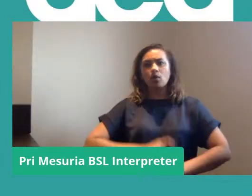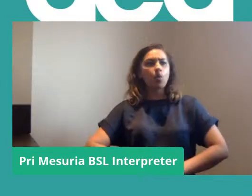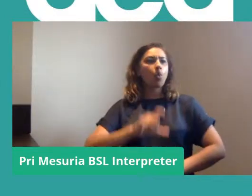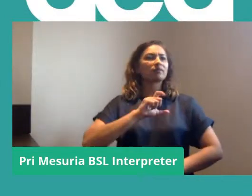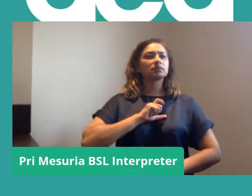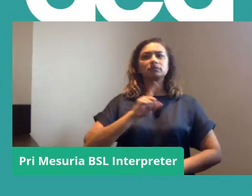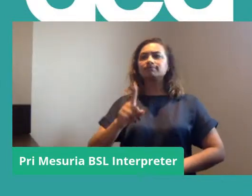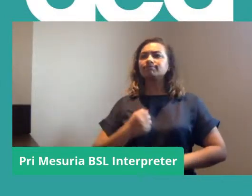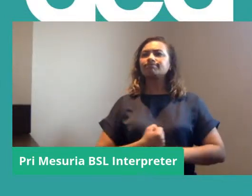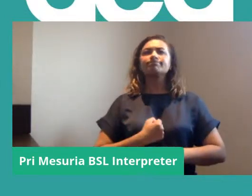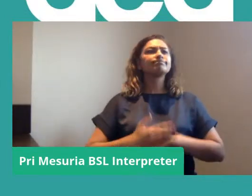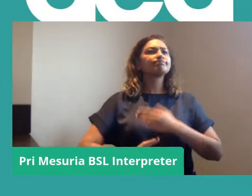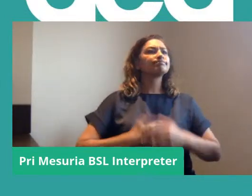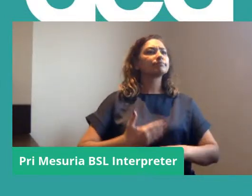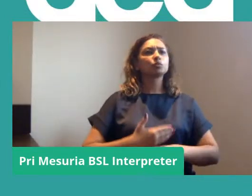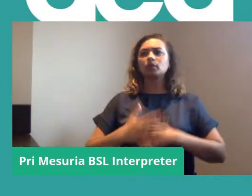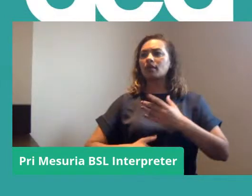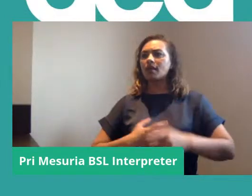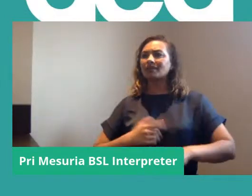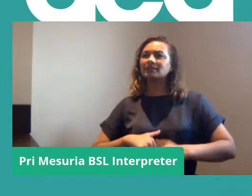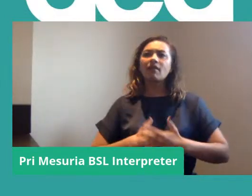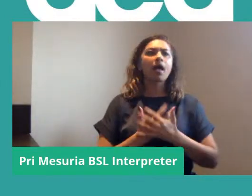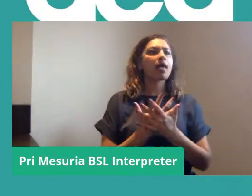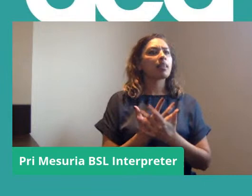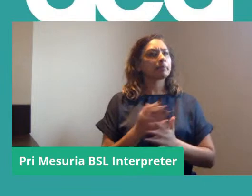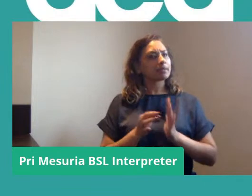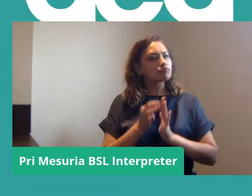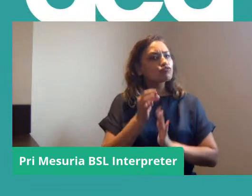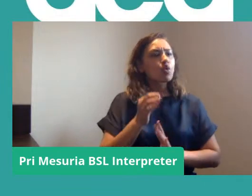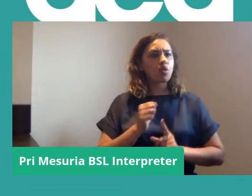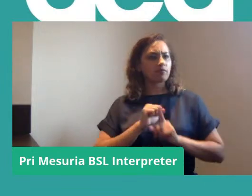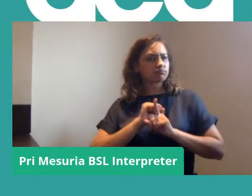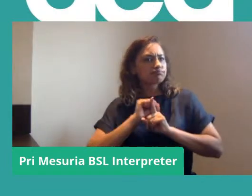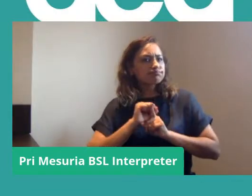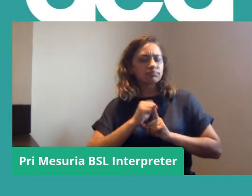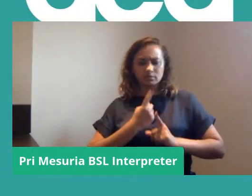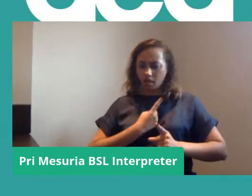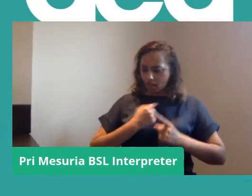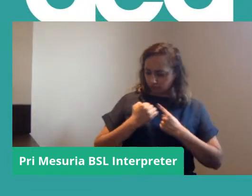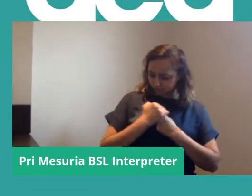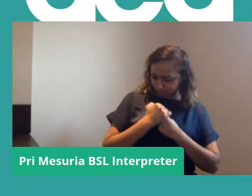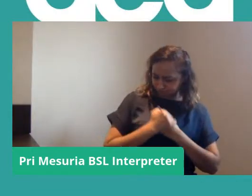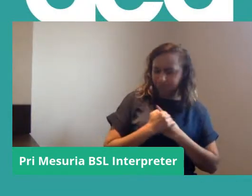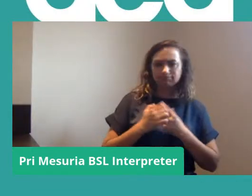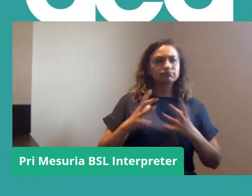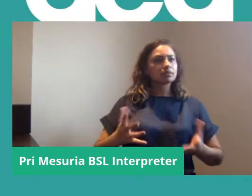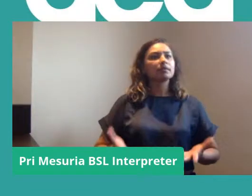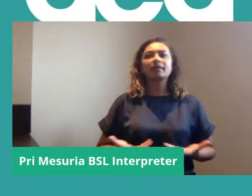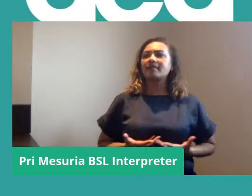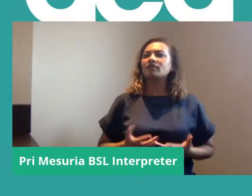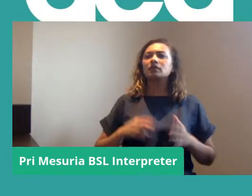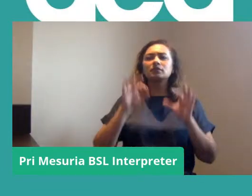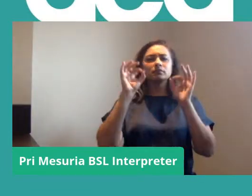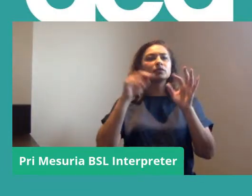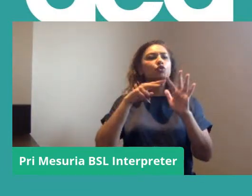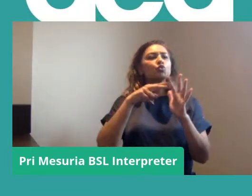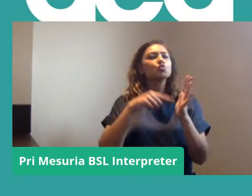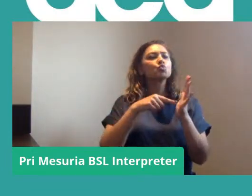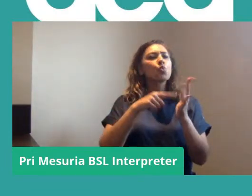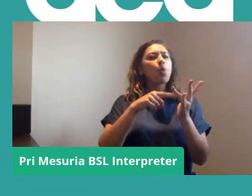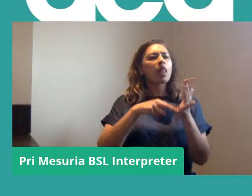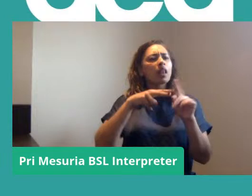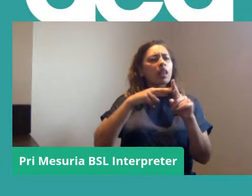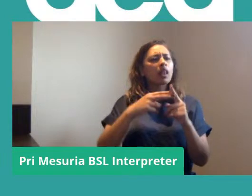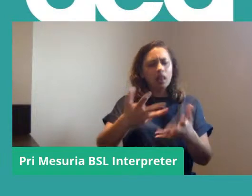in what you're doing and build on and improve what you're doing already. So it gives you those tools, those tools that